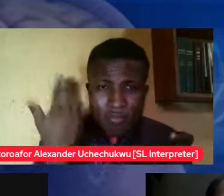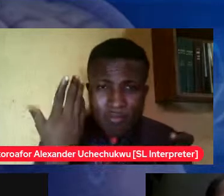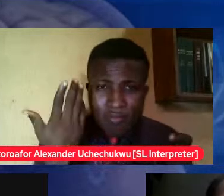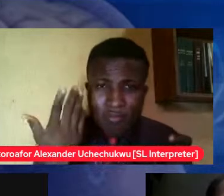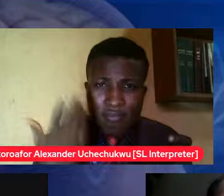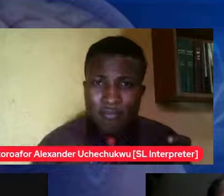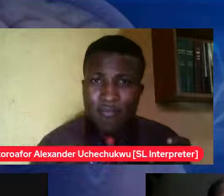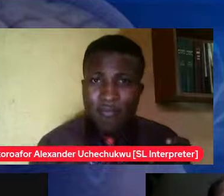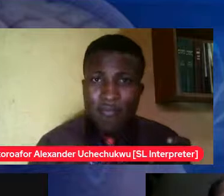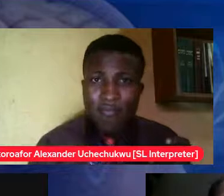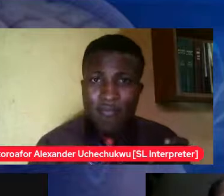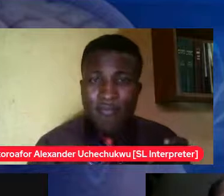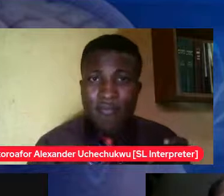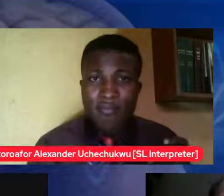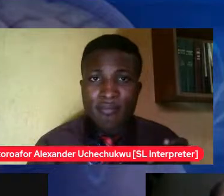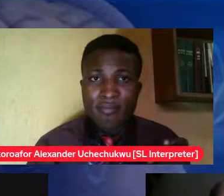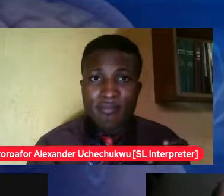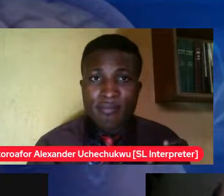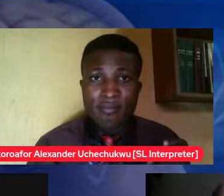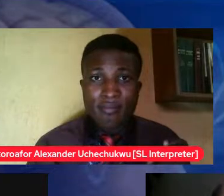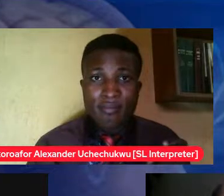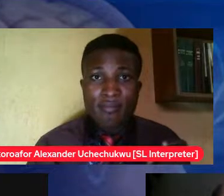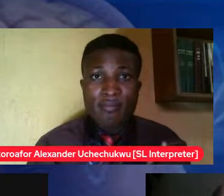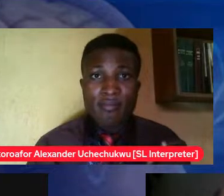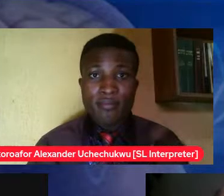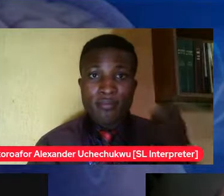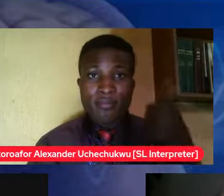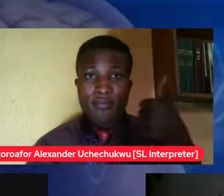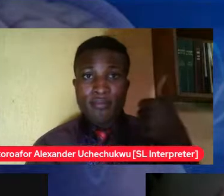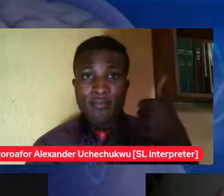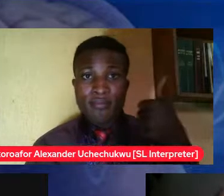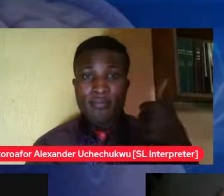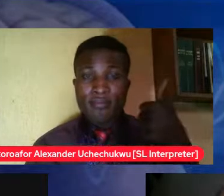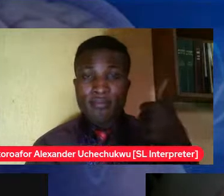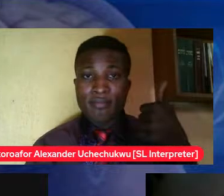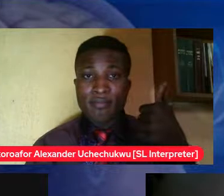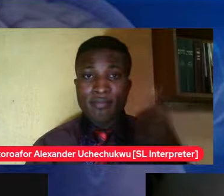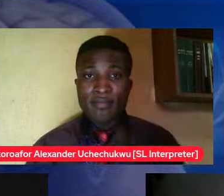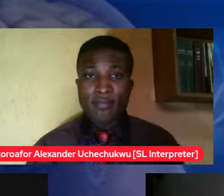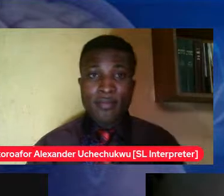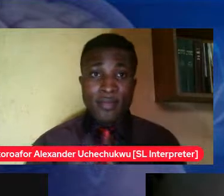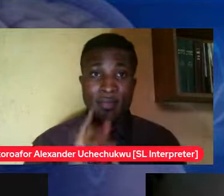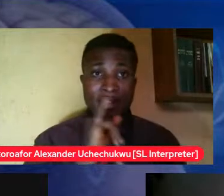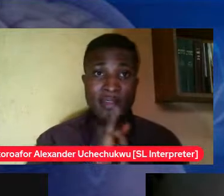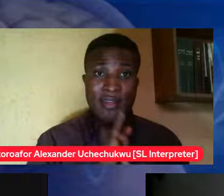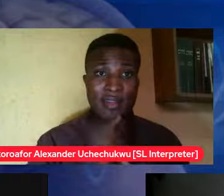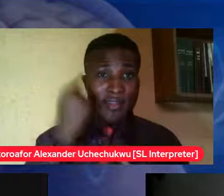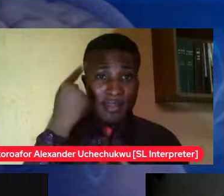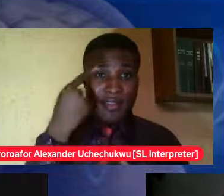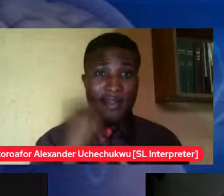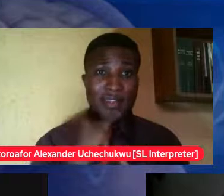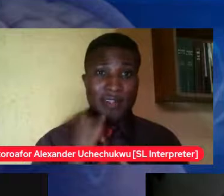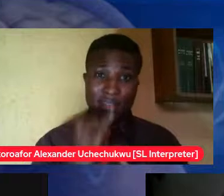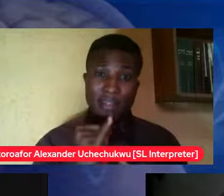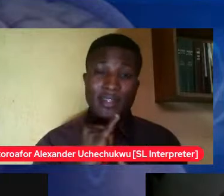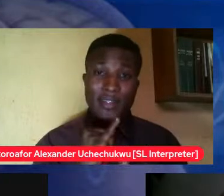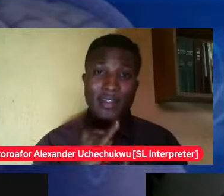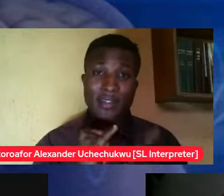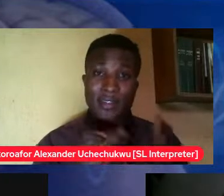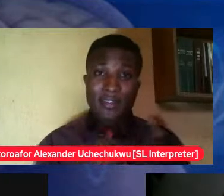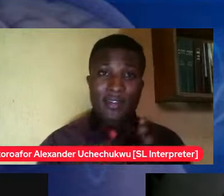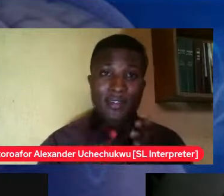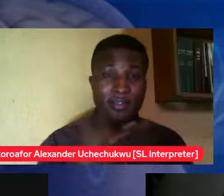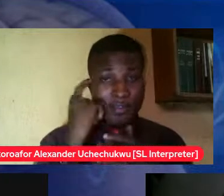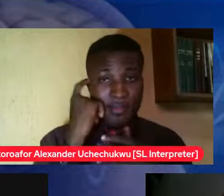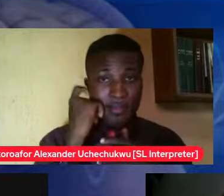is anybody are we still together yeah I actually think that it is so a lot of the times what I